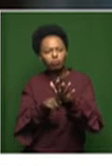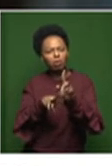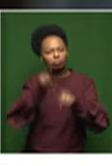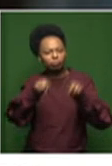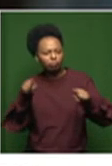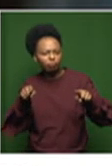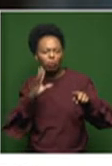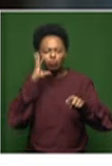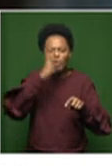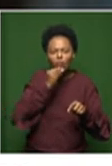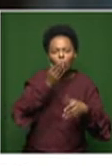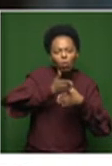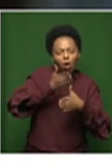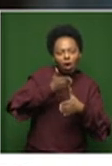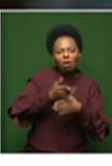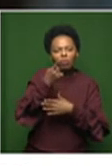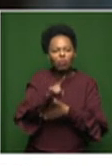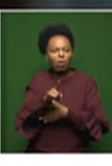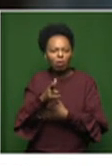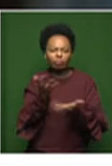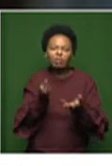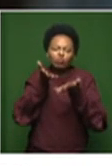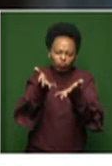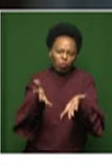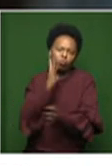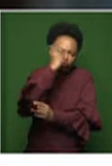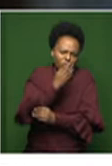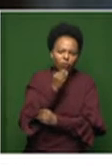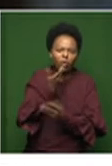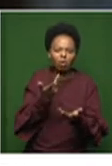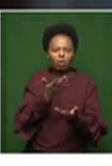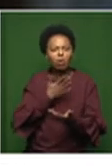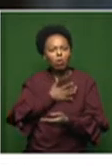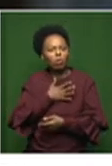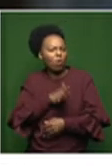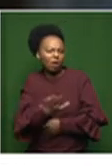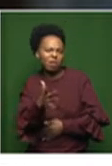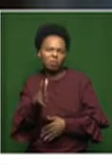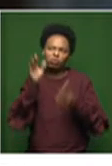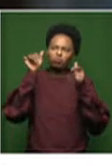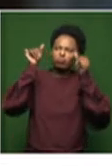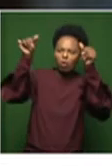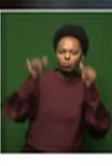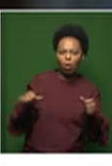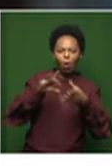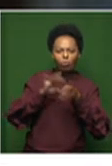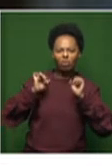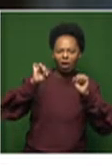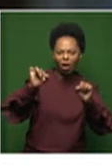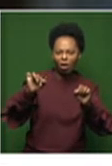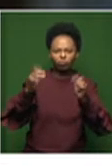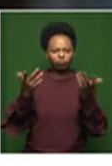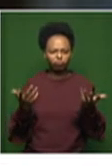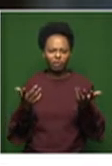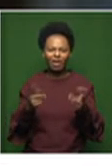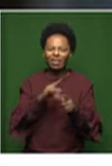beautiful work for the sake of being beautiful that you'd love to hang on your home and gaze at, you know, instead